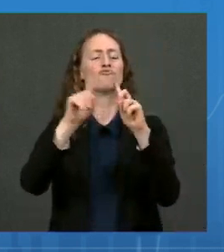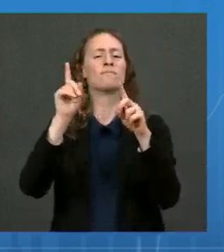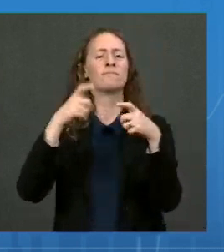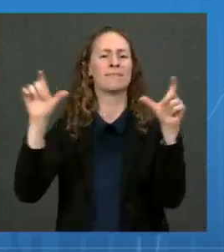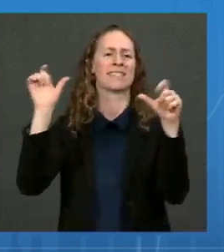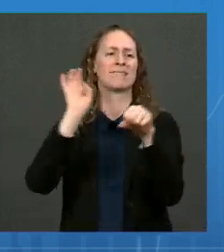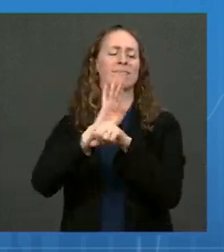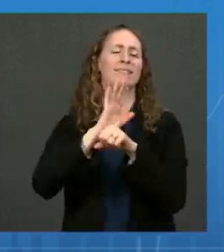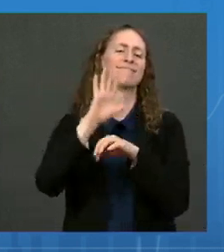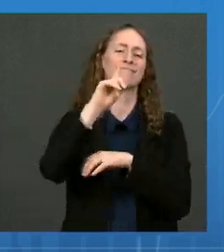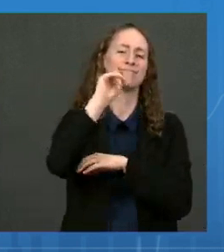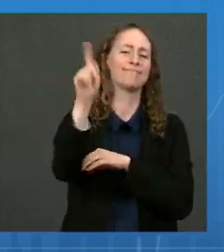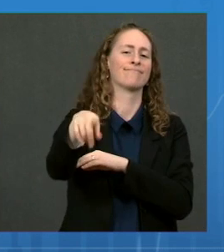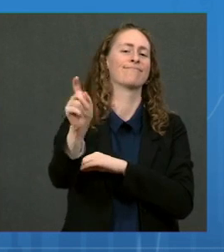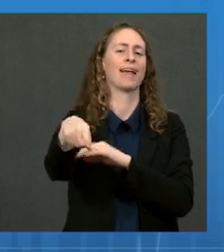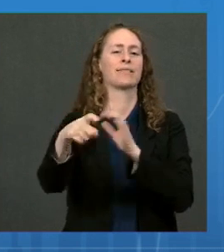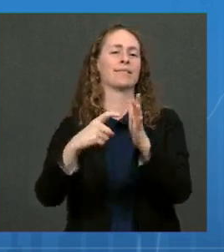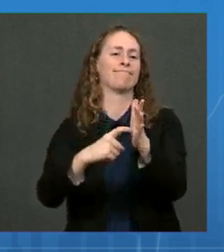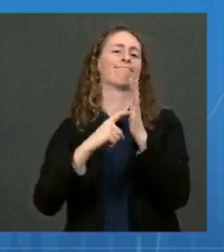requirements in the coming weeks.